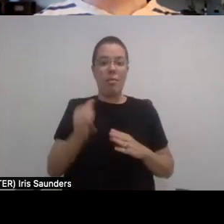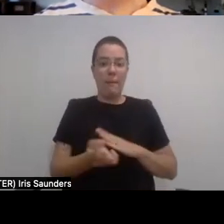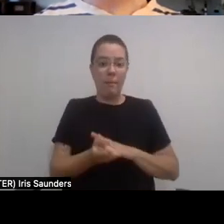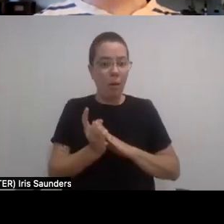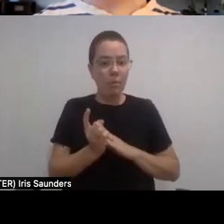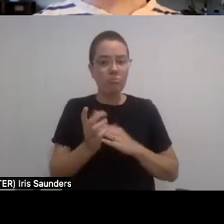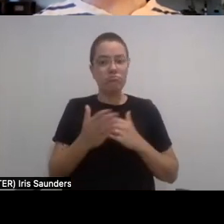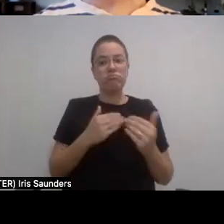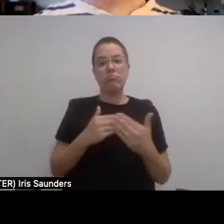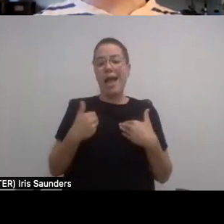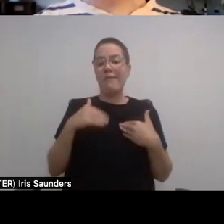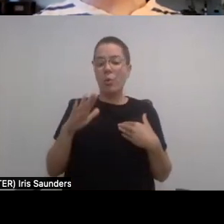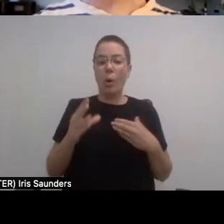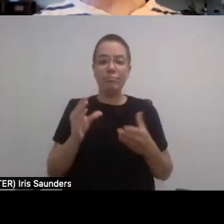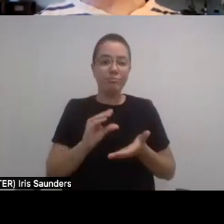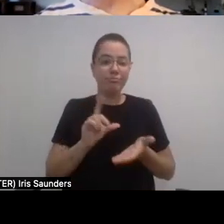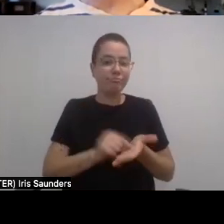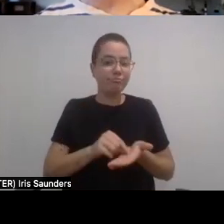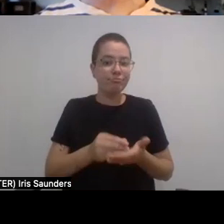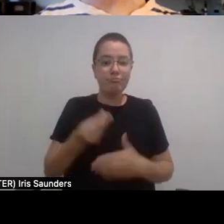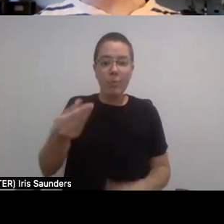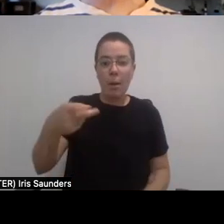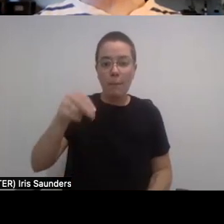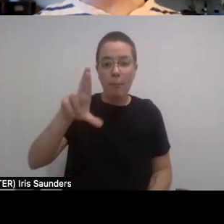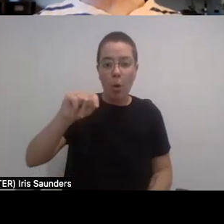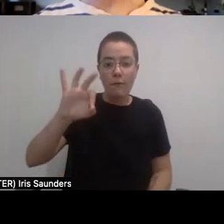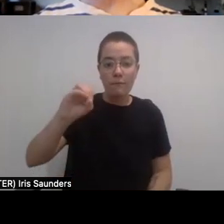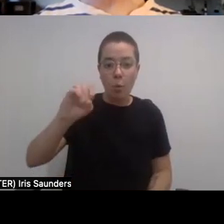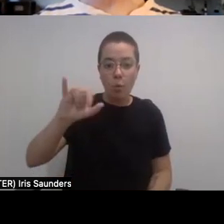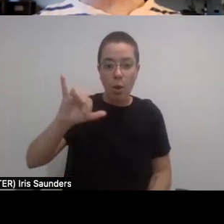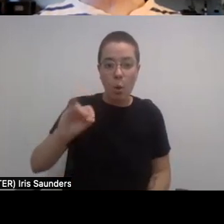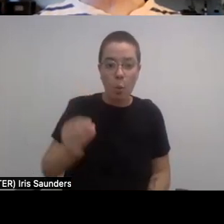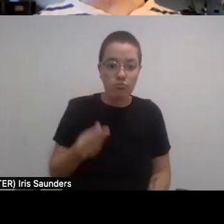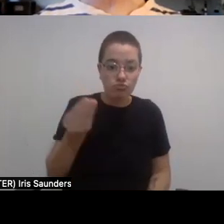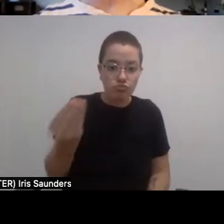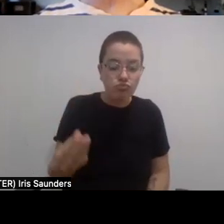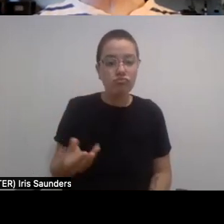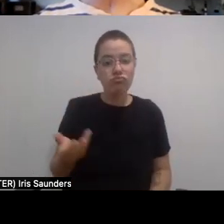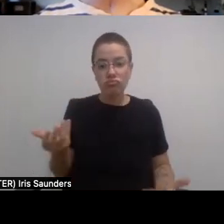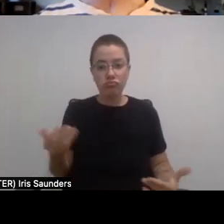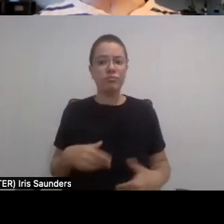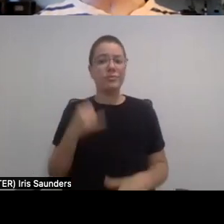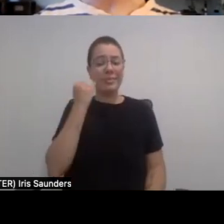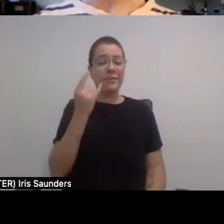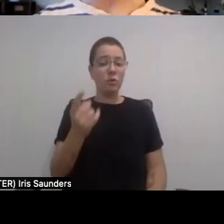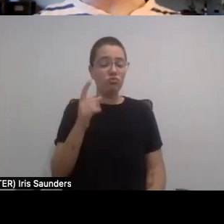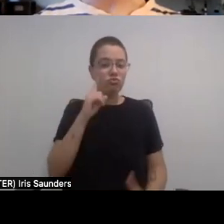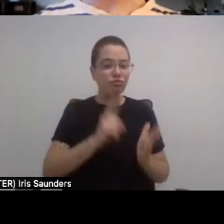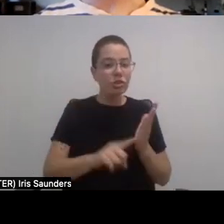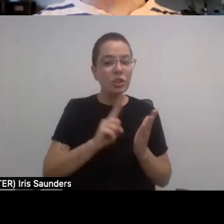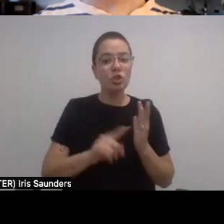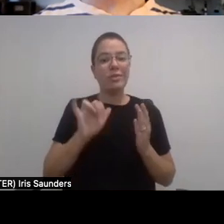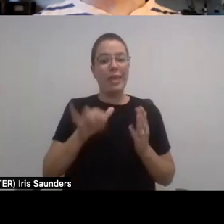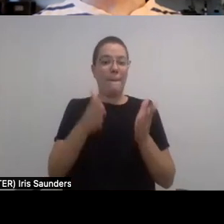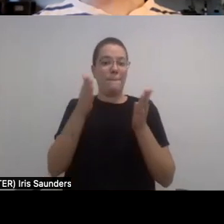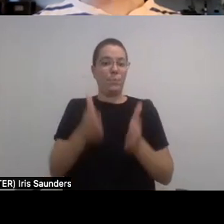know, whether it's having your portfolio ready, some of these things that I think sometimes if you do research on who you're